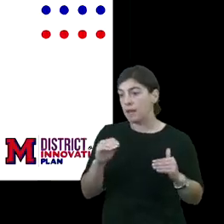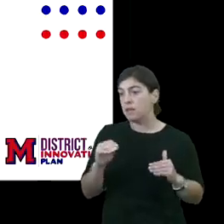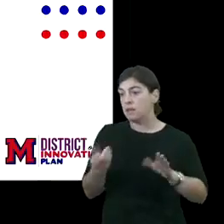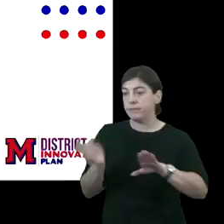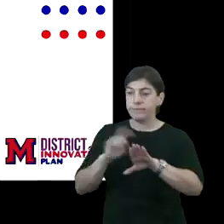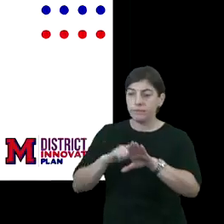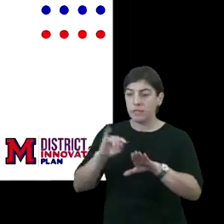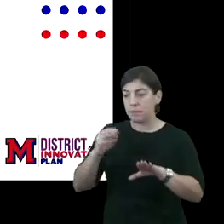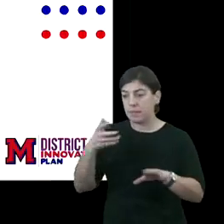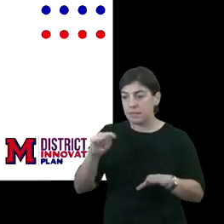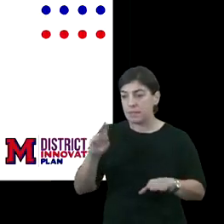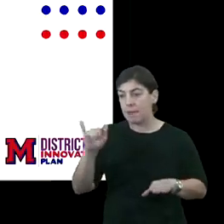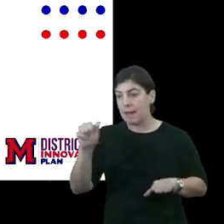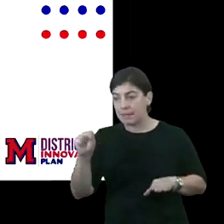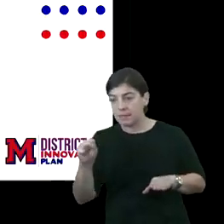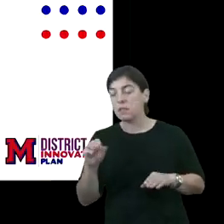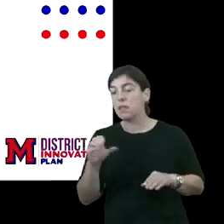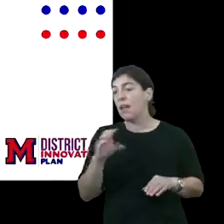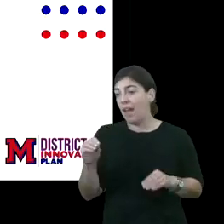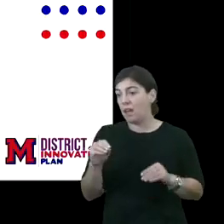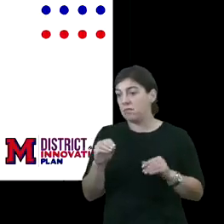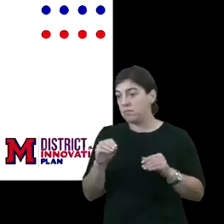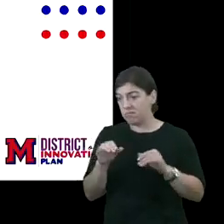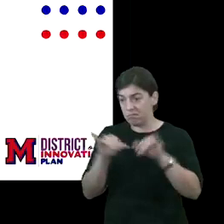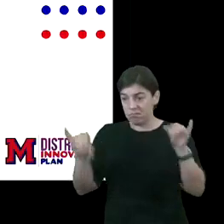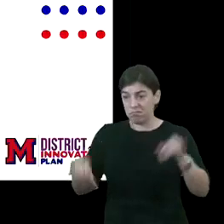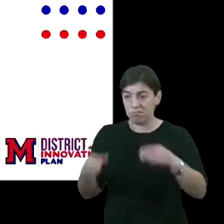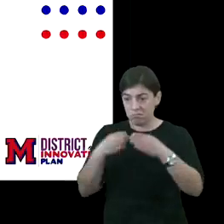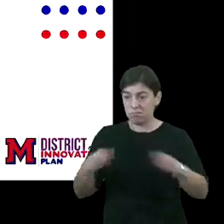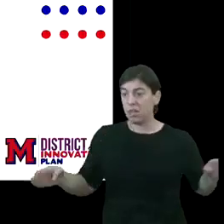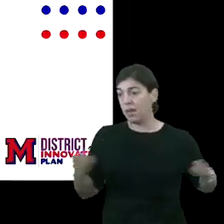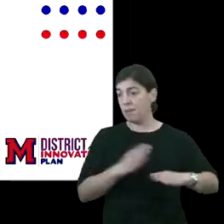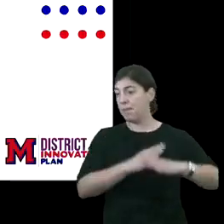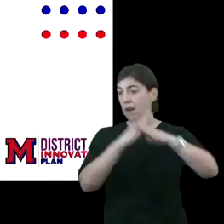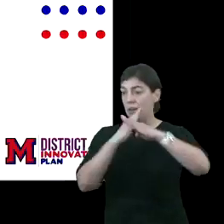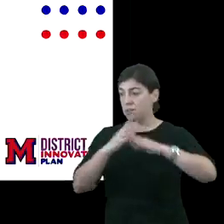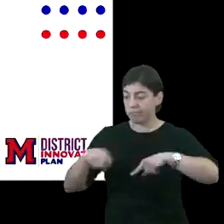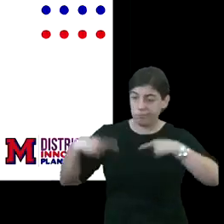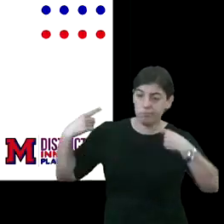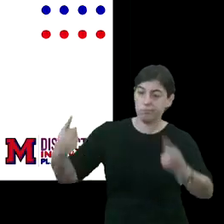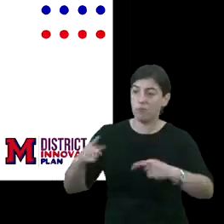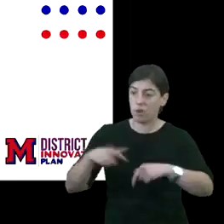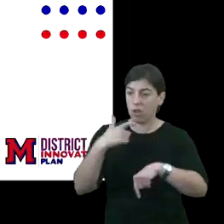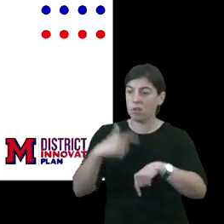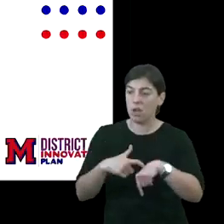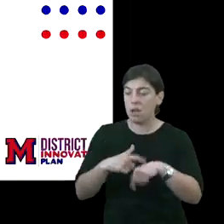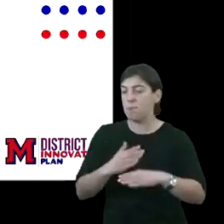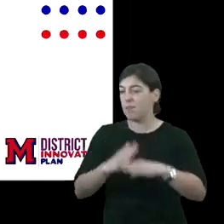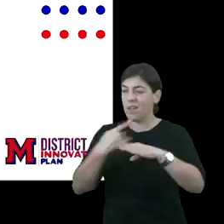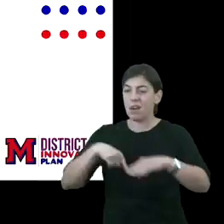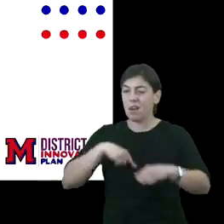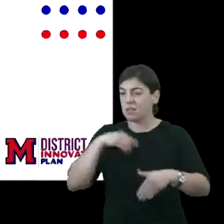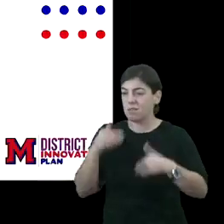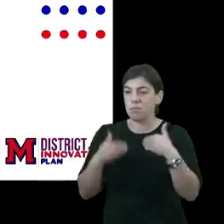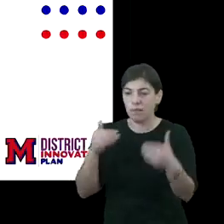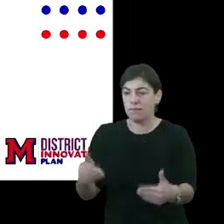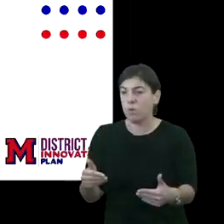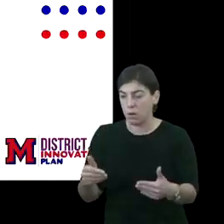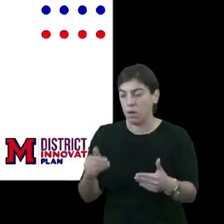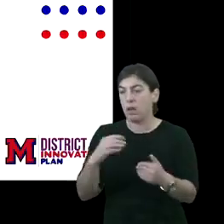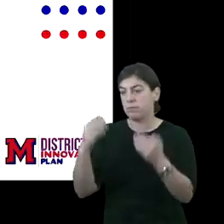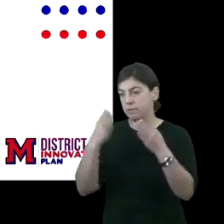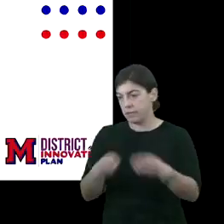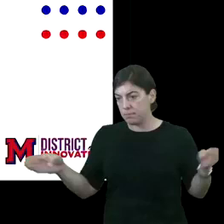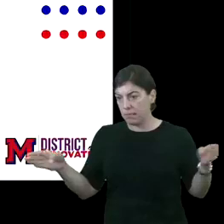biases and in some cases systemic barriers that have been long in place that have prevented us from moving forward and